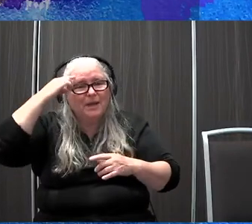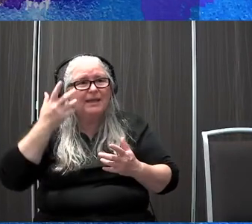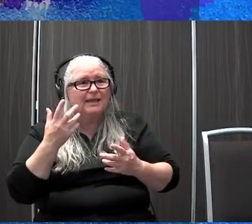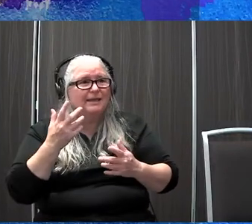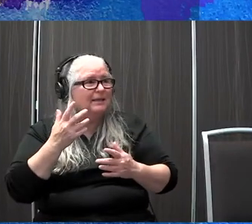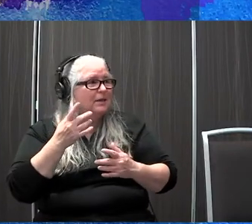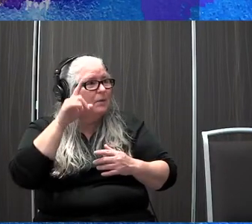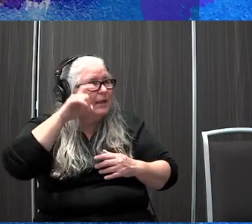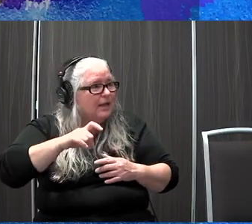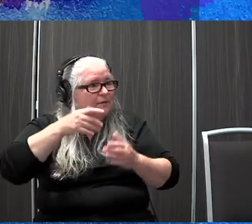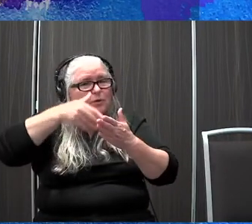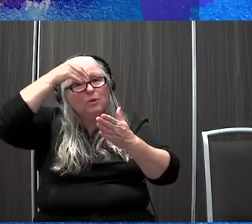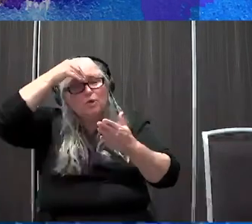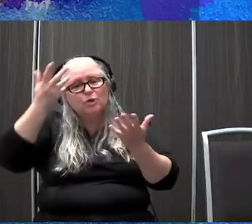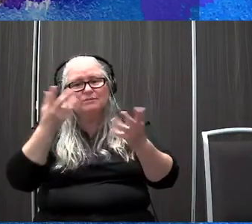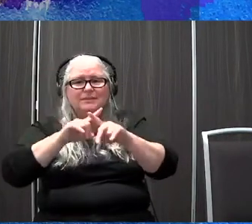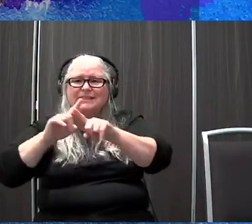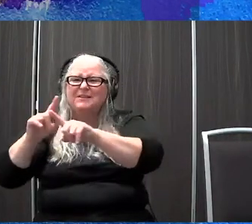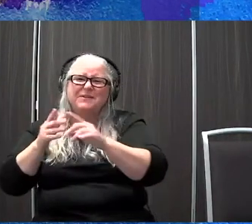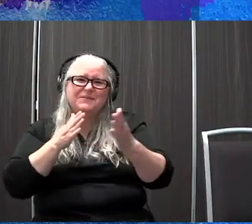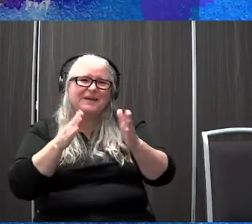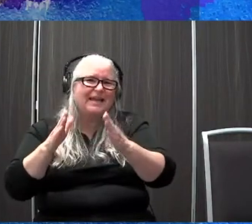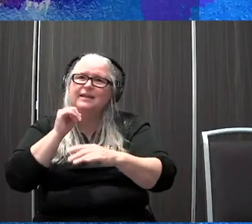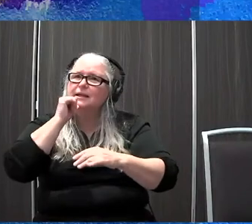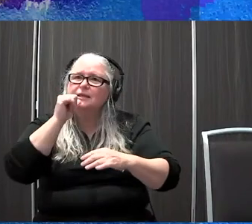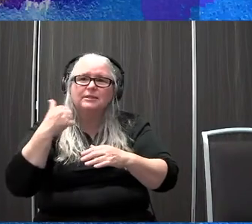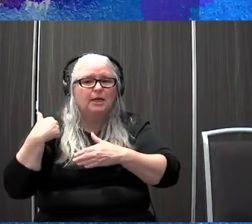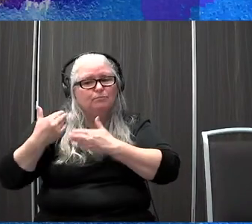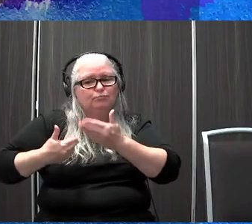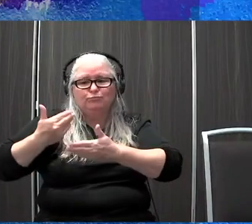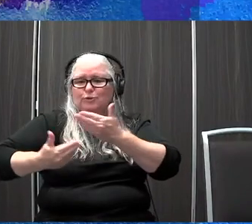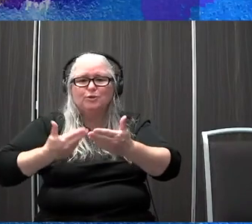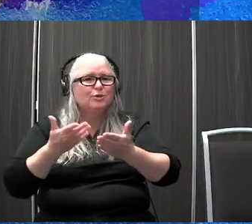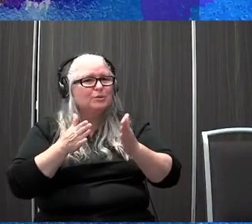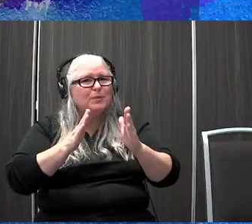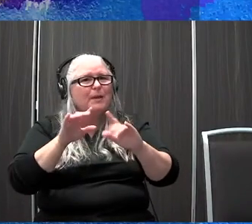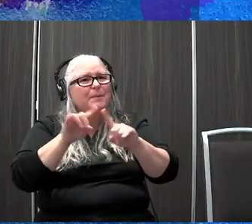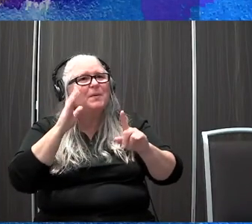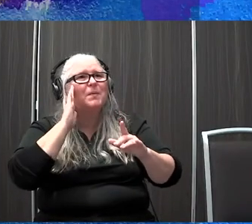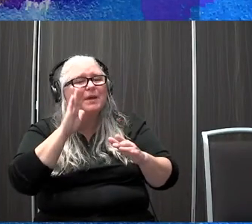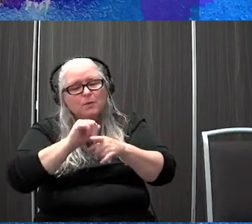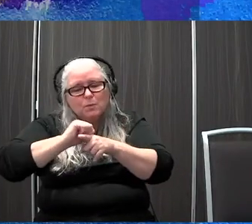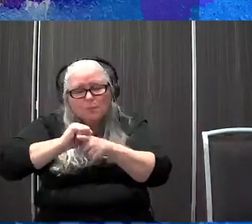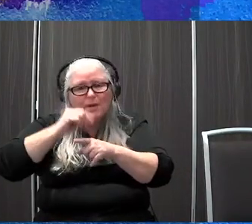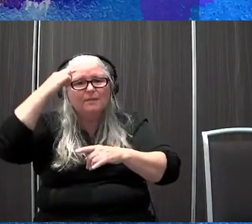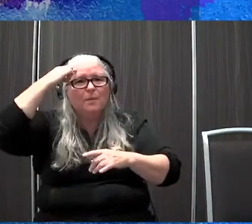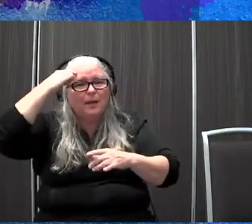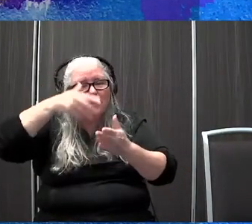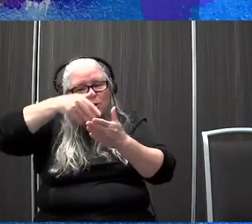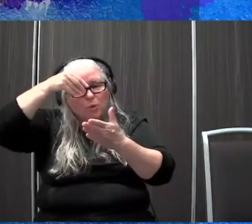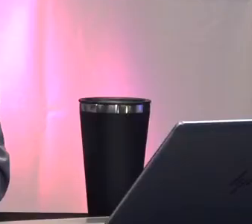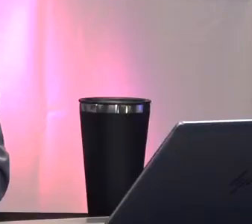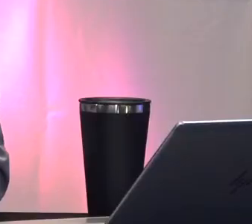that we just have to learn it in a different way. It's not going to be the traditional way that we teach balance, but we're going to retrain the brain to learn it in a different way.